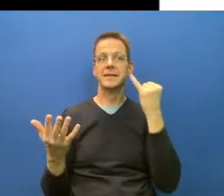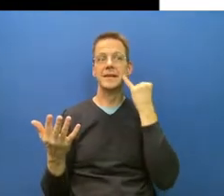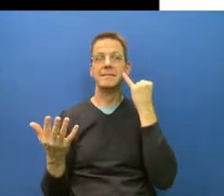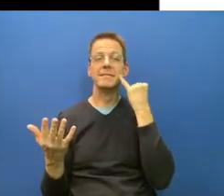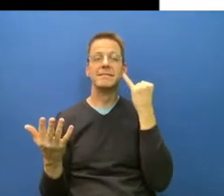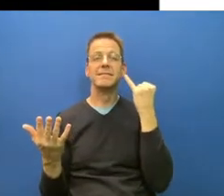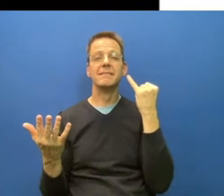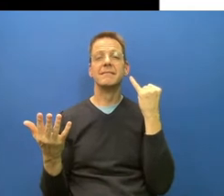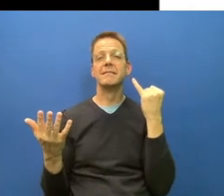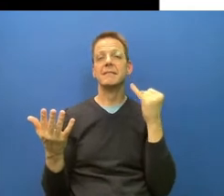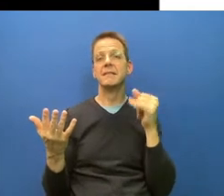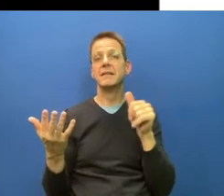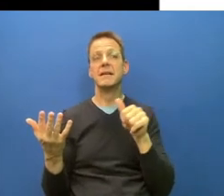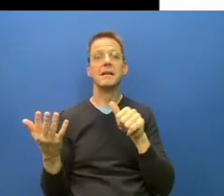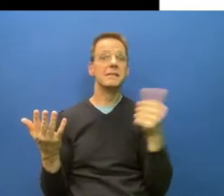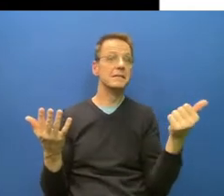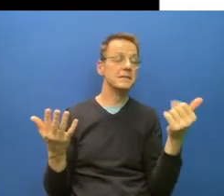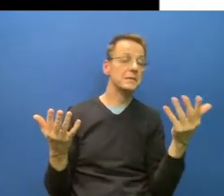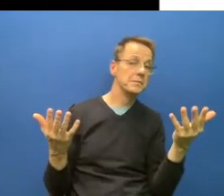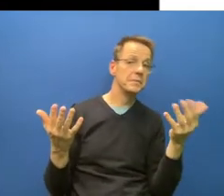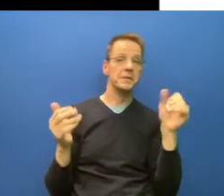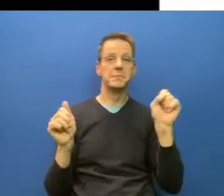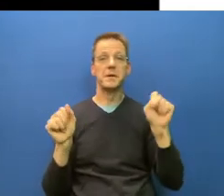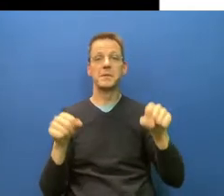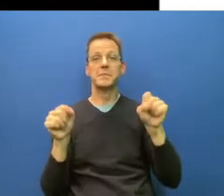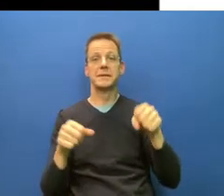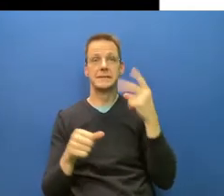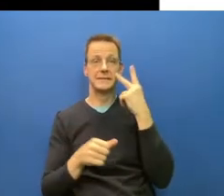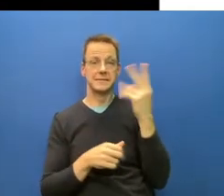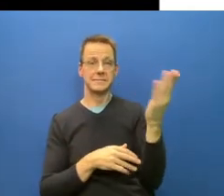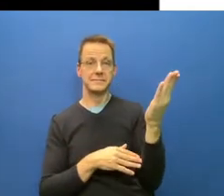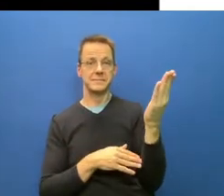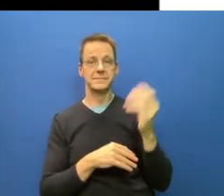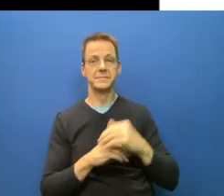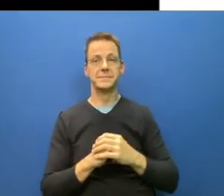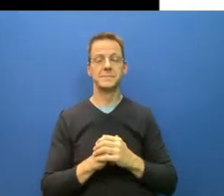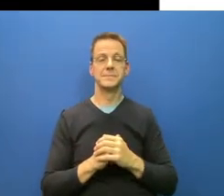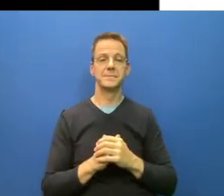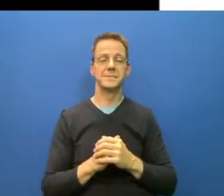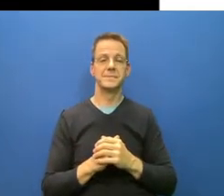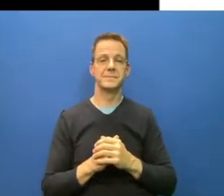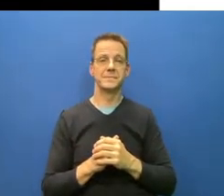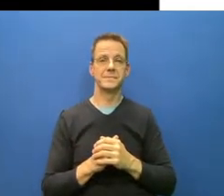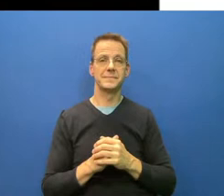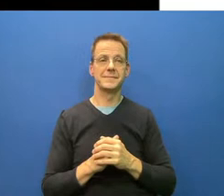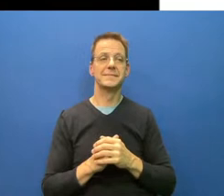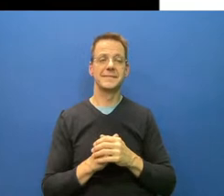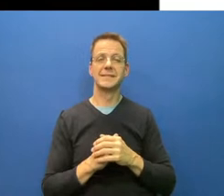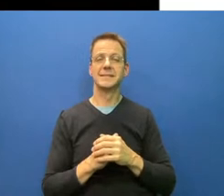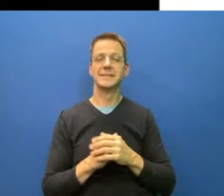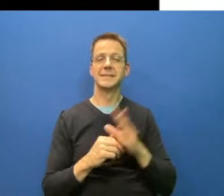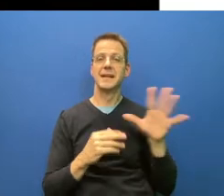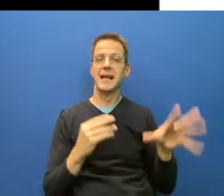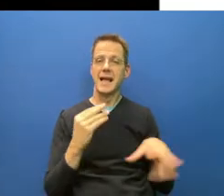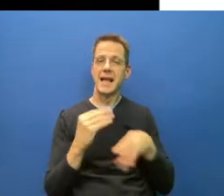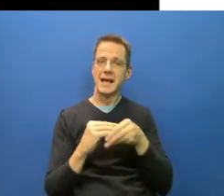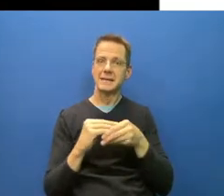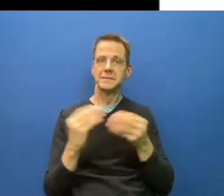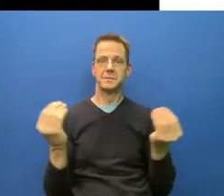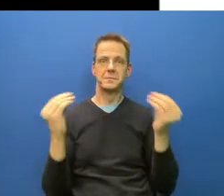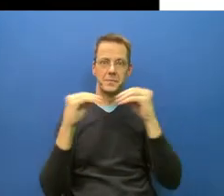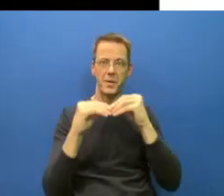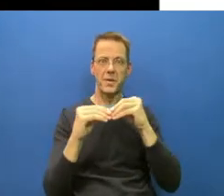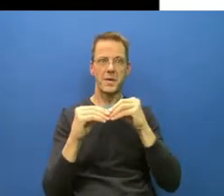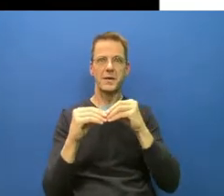That we could add extra measures that we are still not using, and push this R value from 0